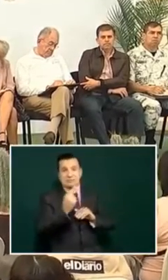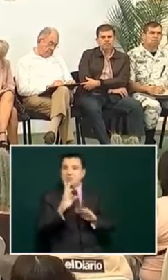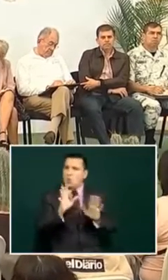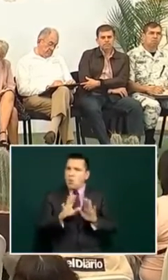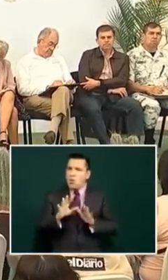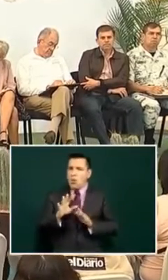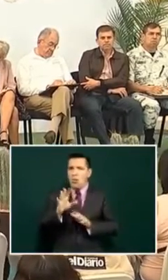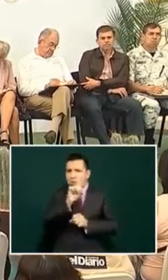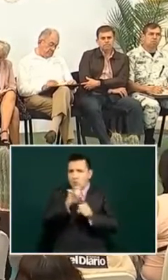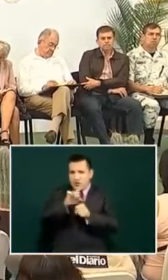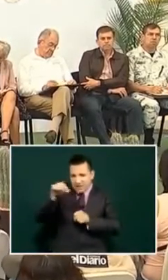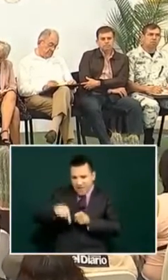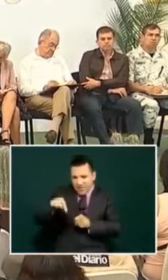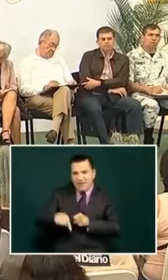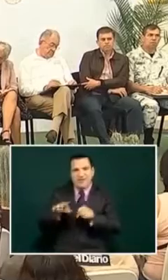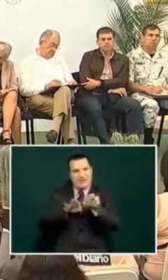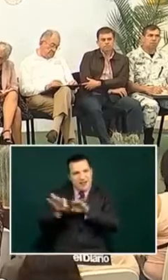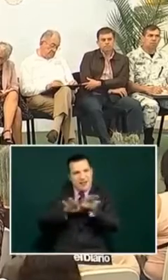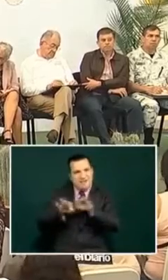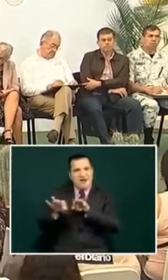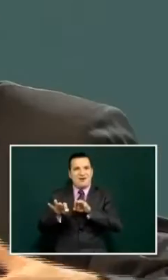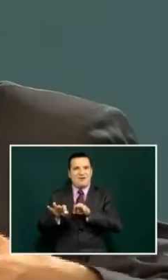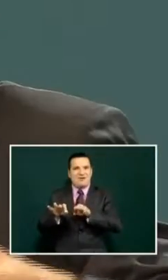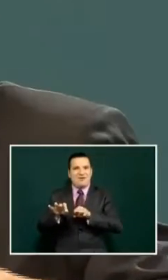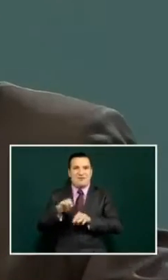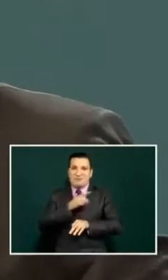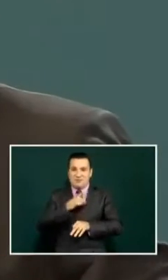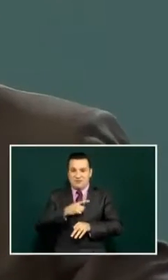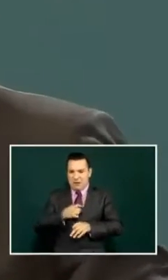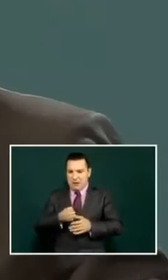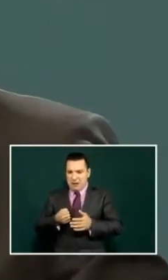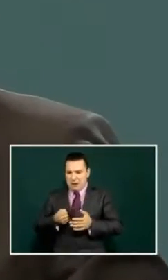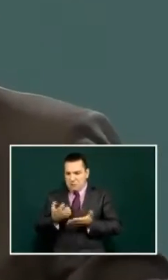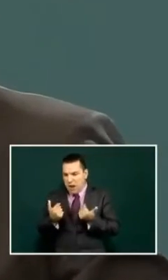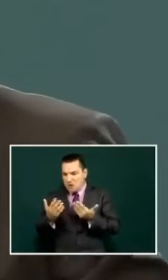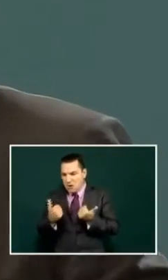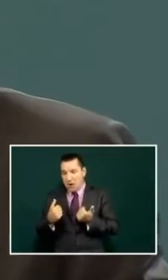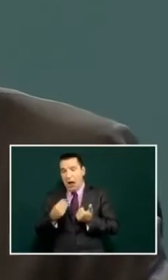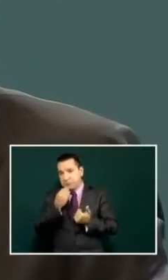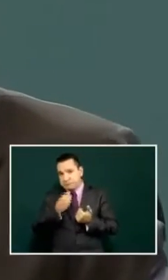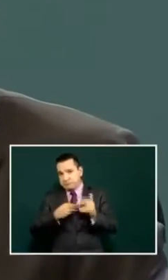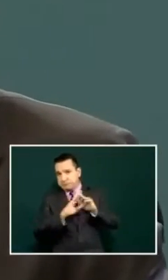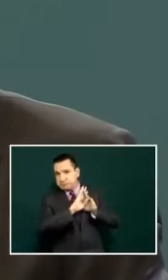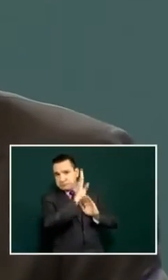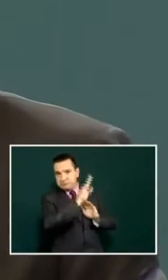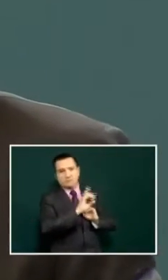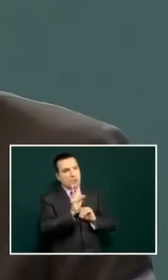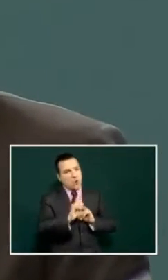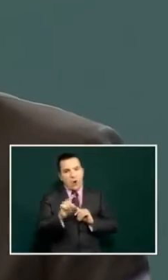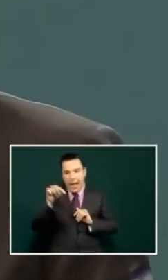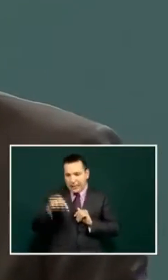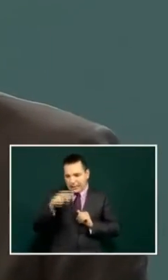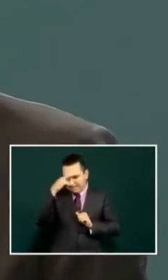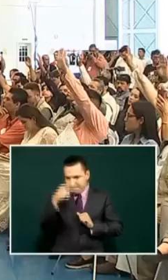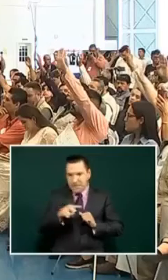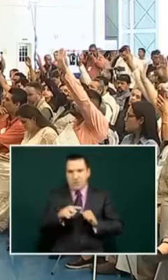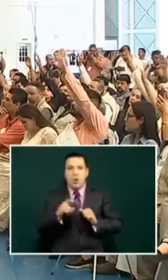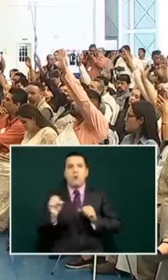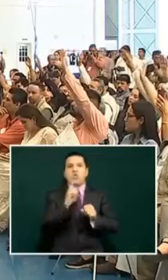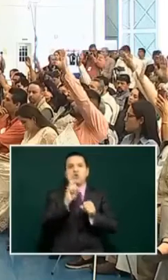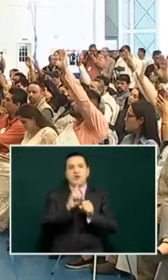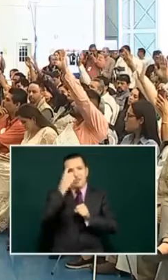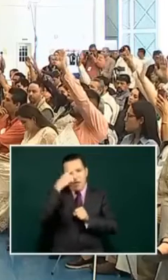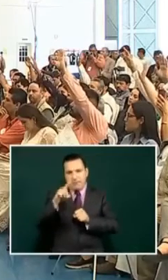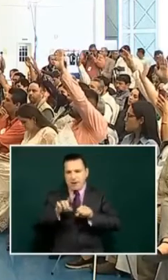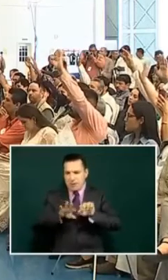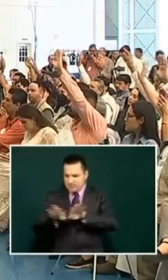that it be optional not forced and that's why we want to create conditions so that